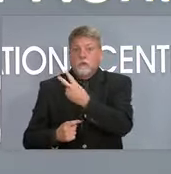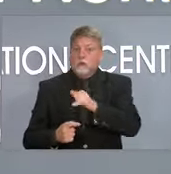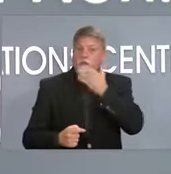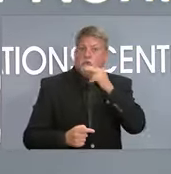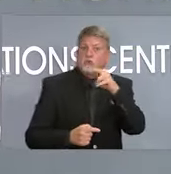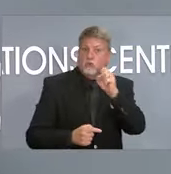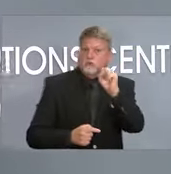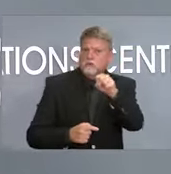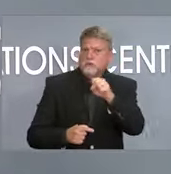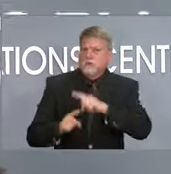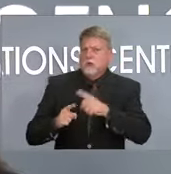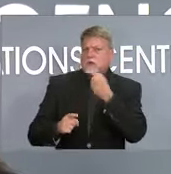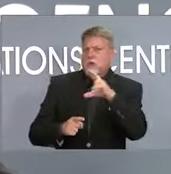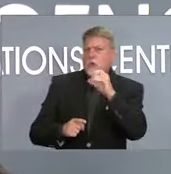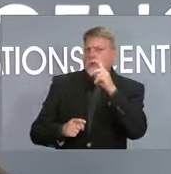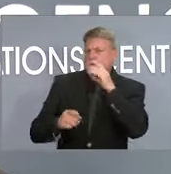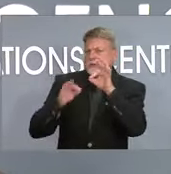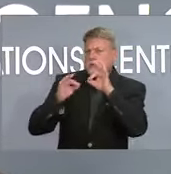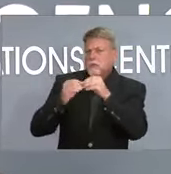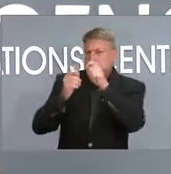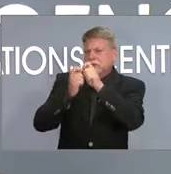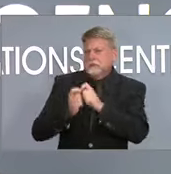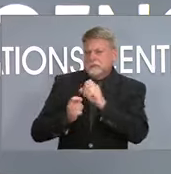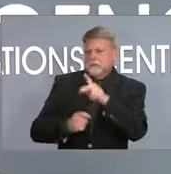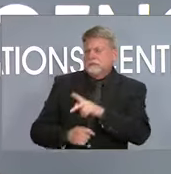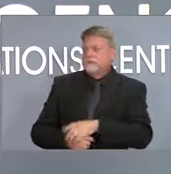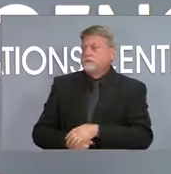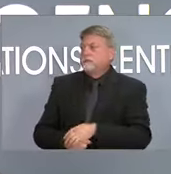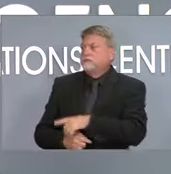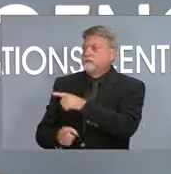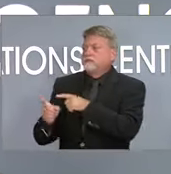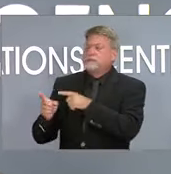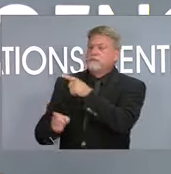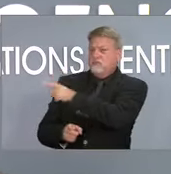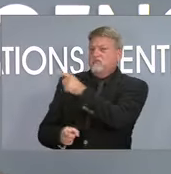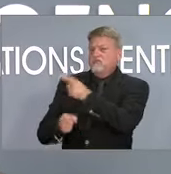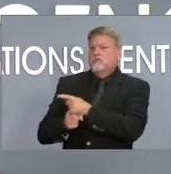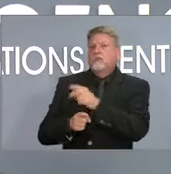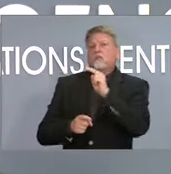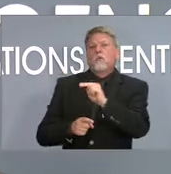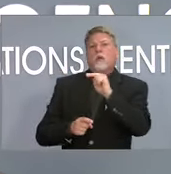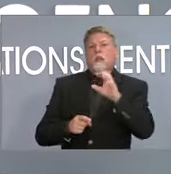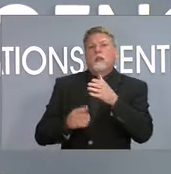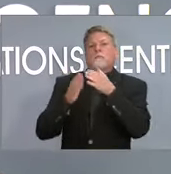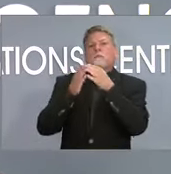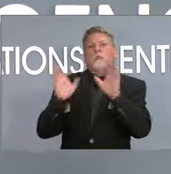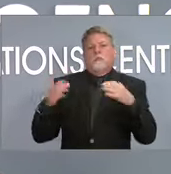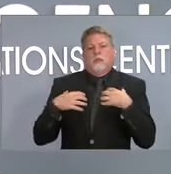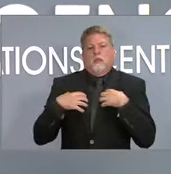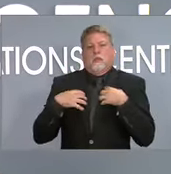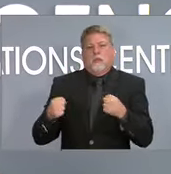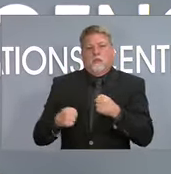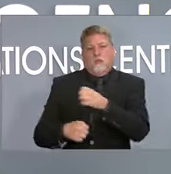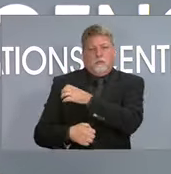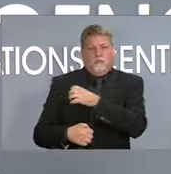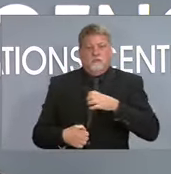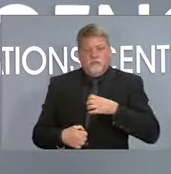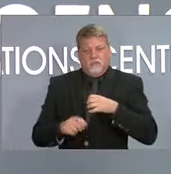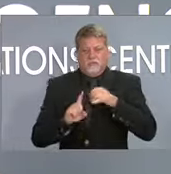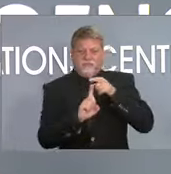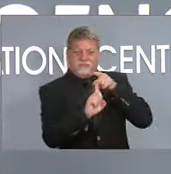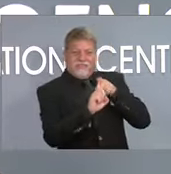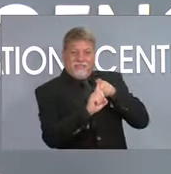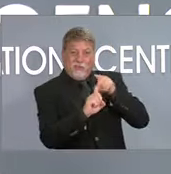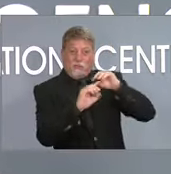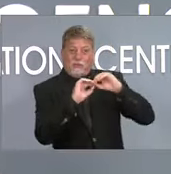Great. Thank you. You are correct. It is the Public Health Commission that would be the one that would make those determinations. think we're